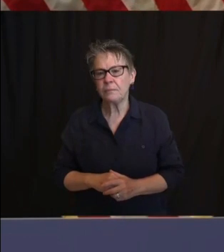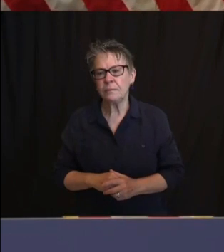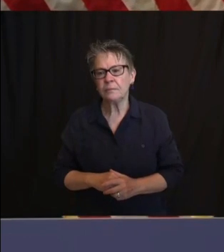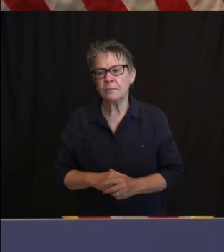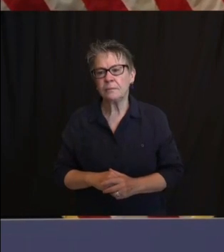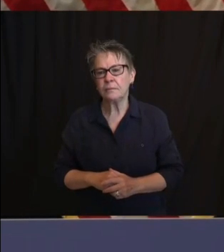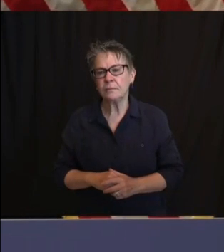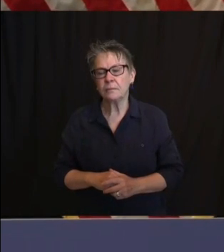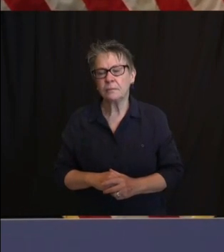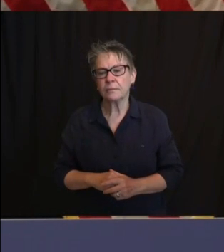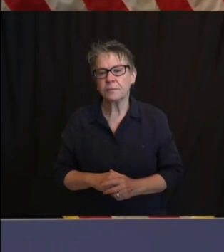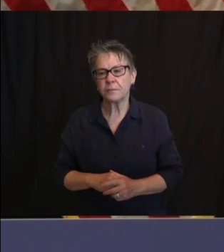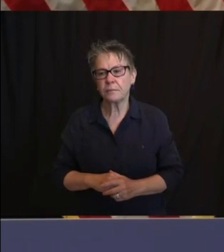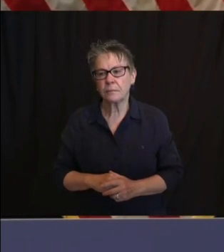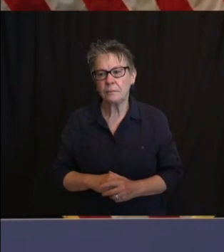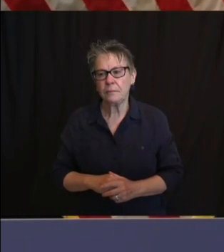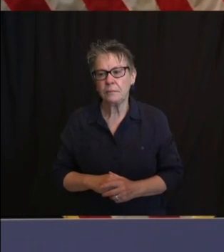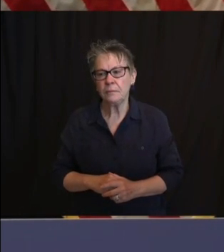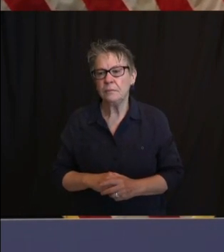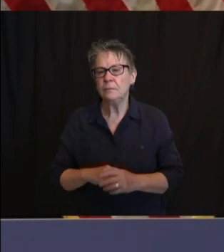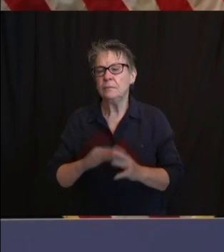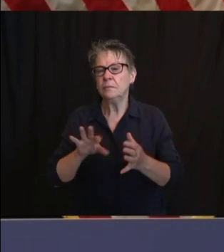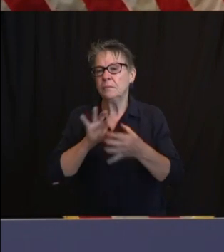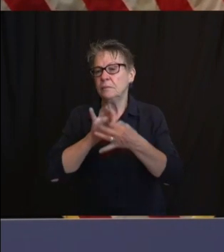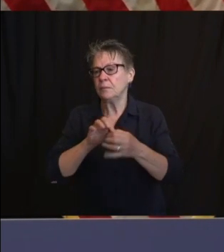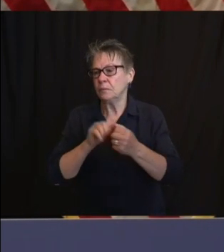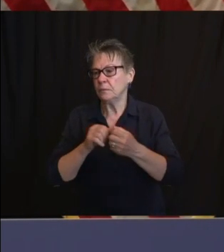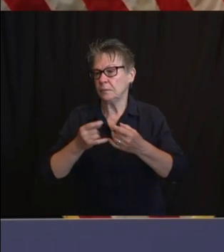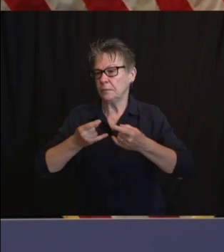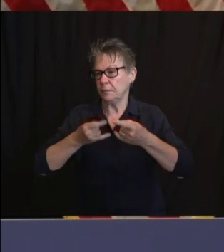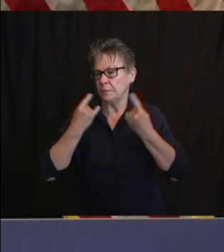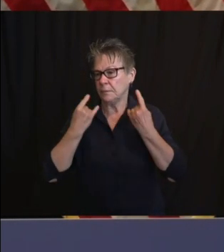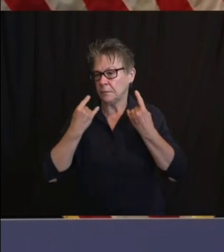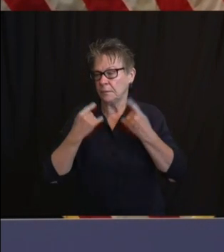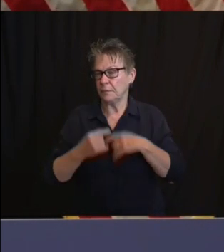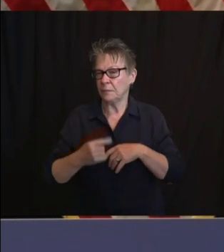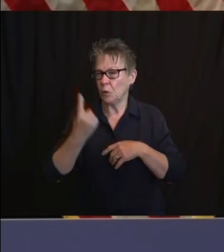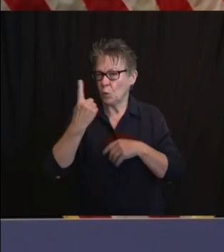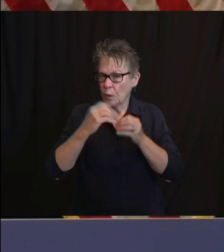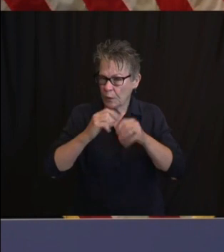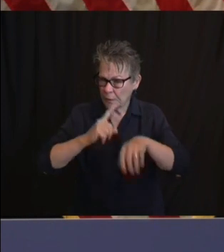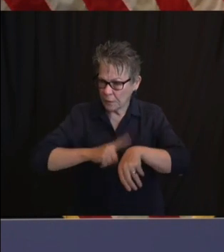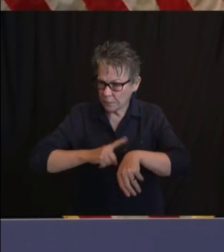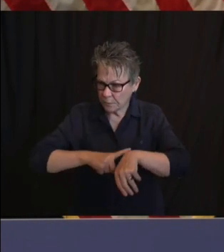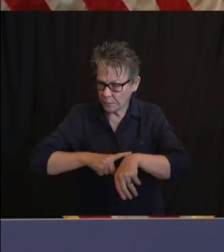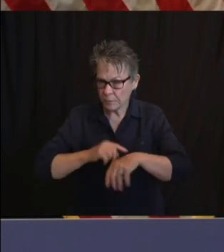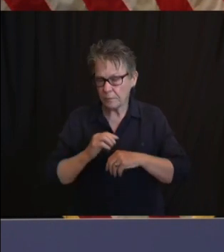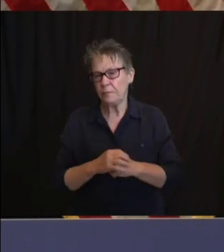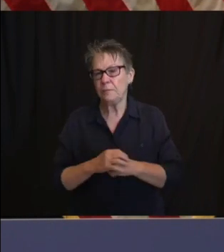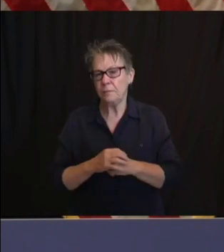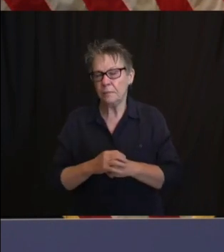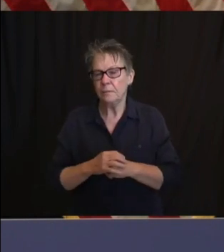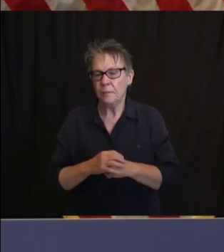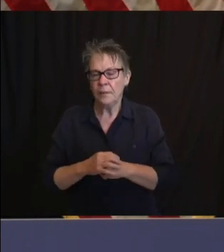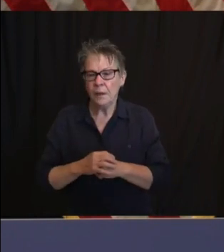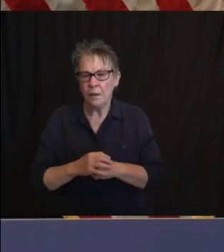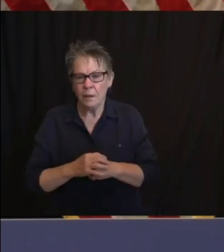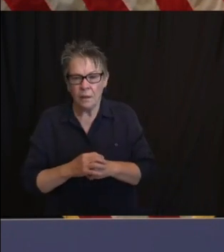one more time a point that I made earlier and that your questions,